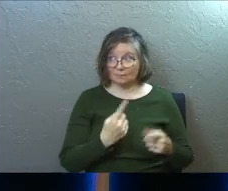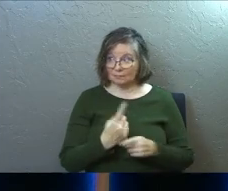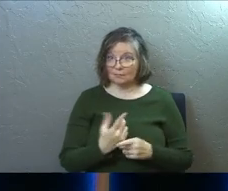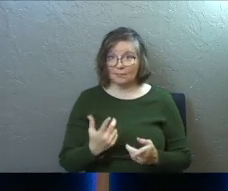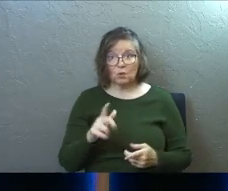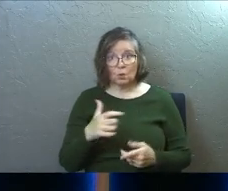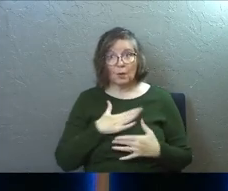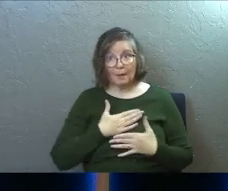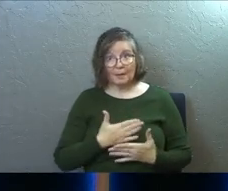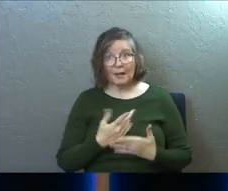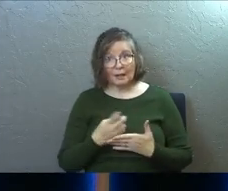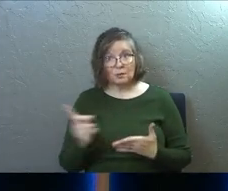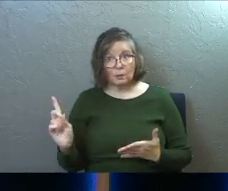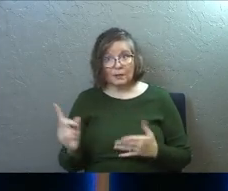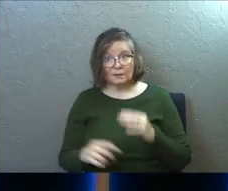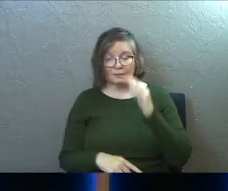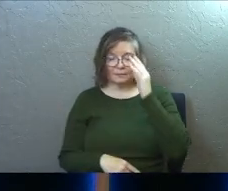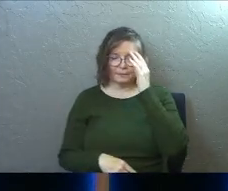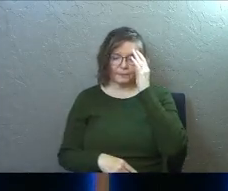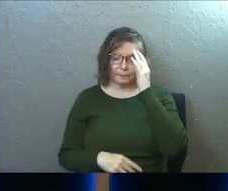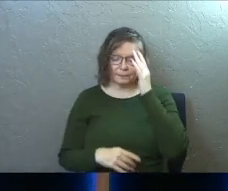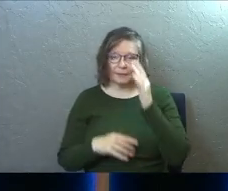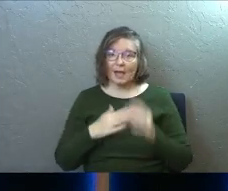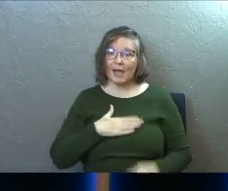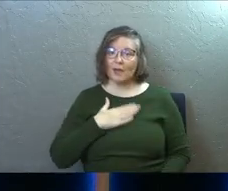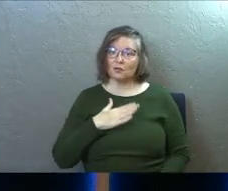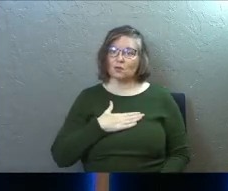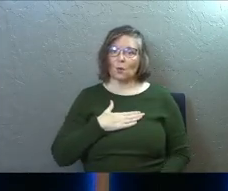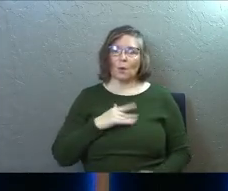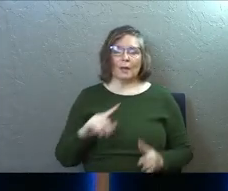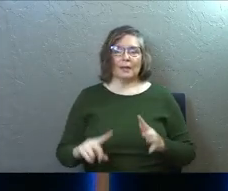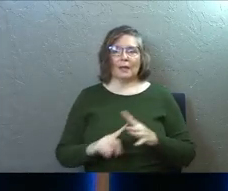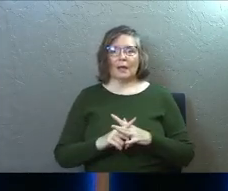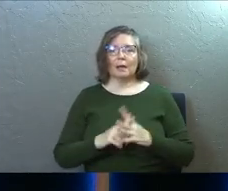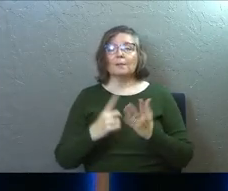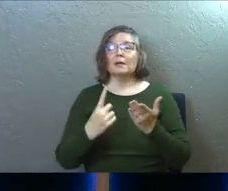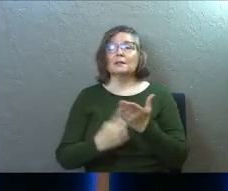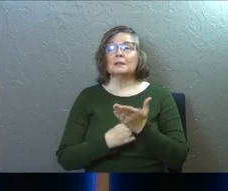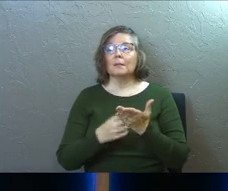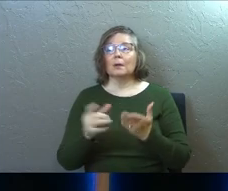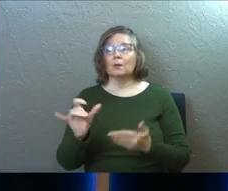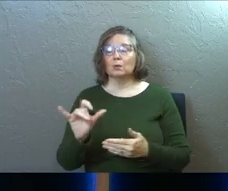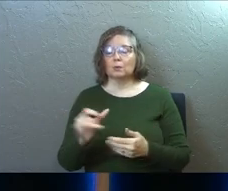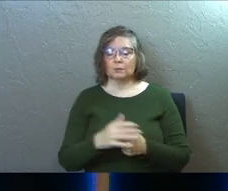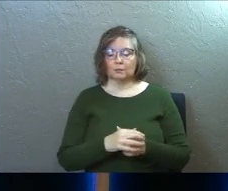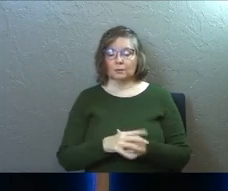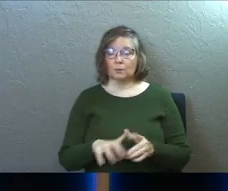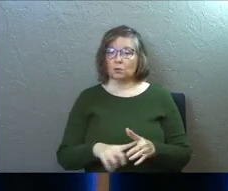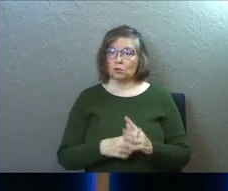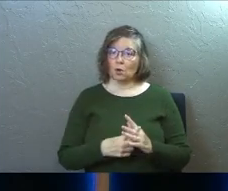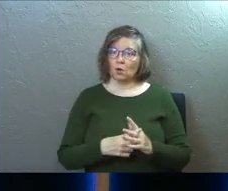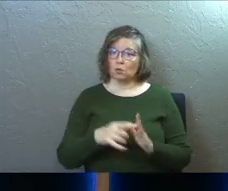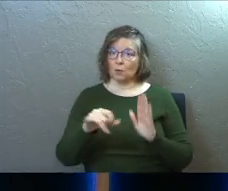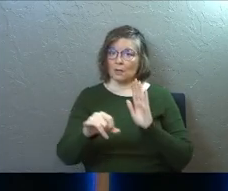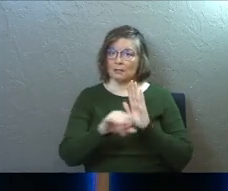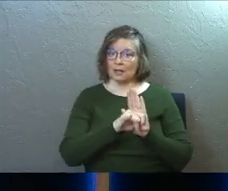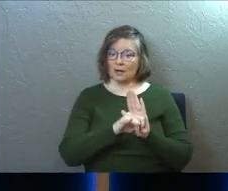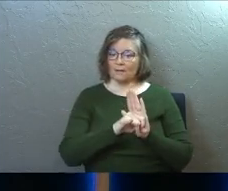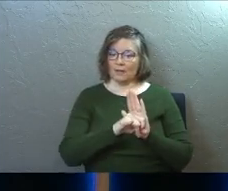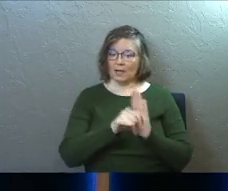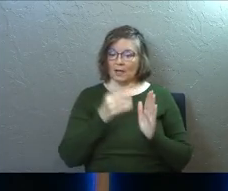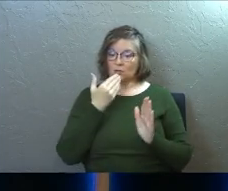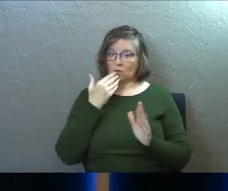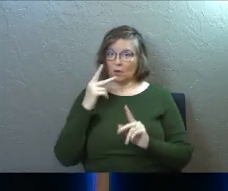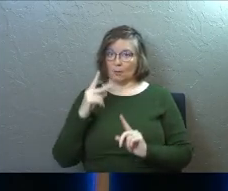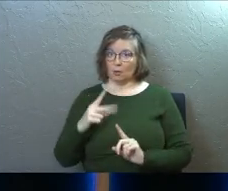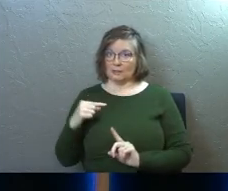Yeah, you admitted it last week and joy came. Sometimes too, when we start to identify ourselves as